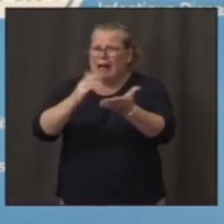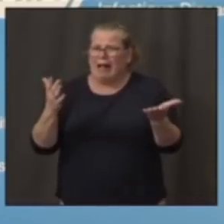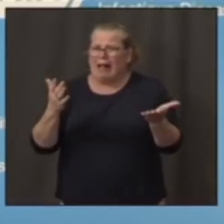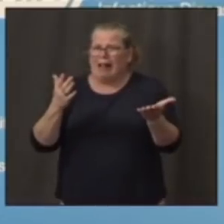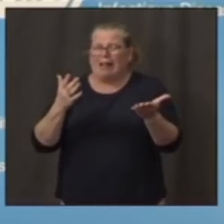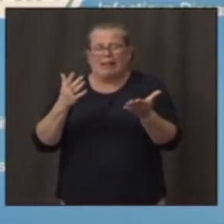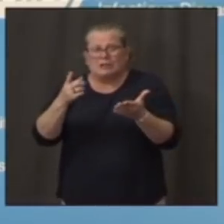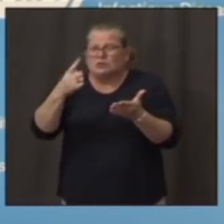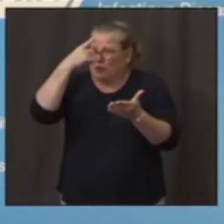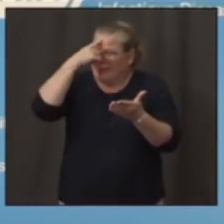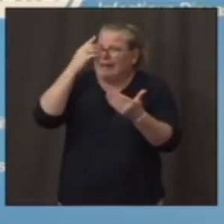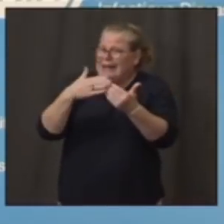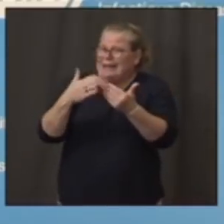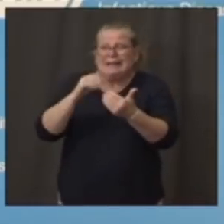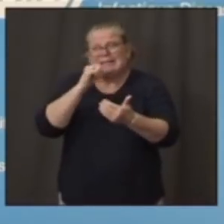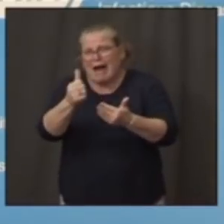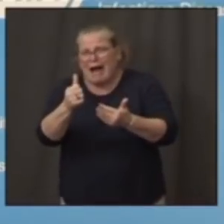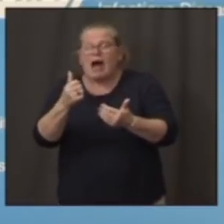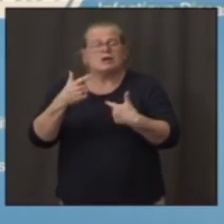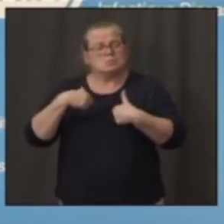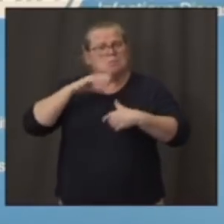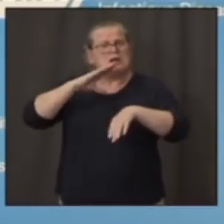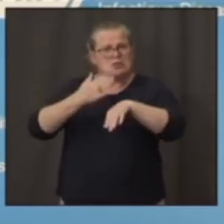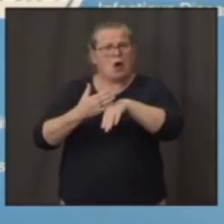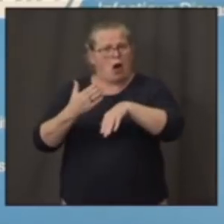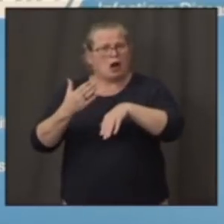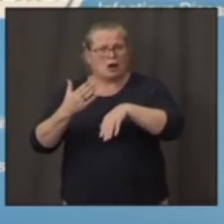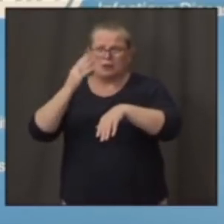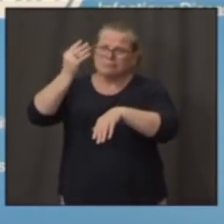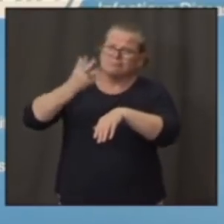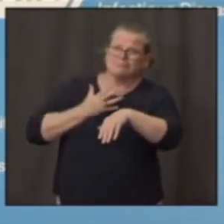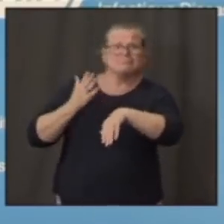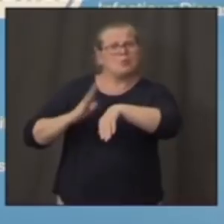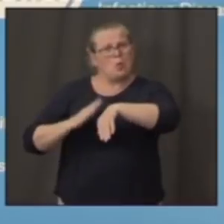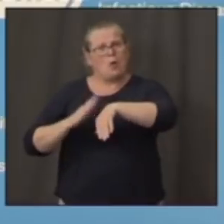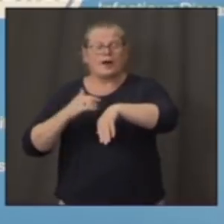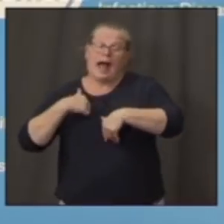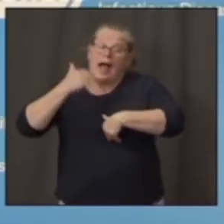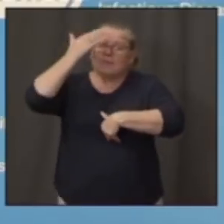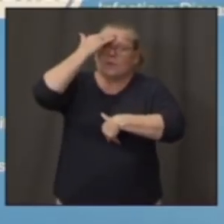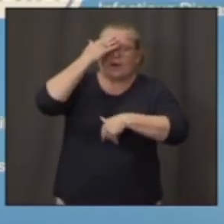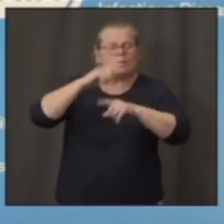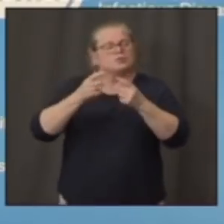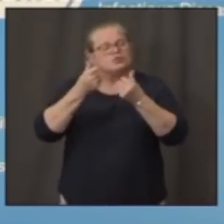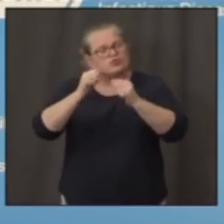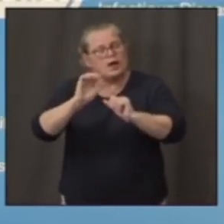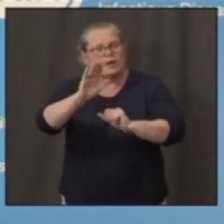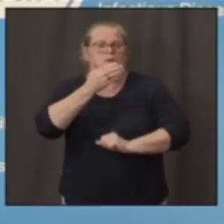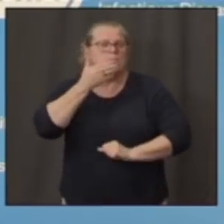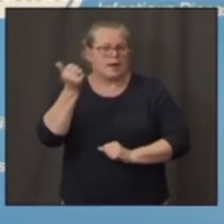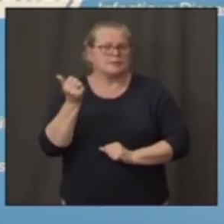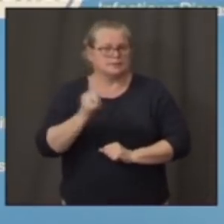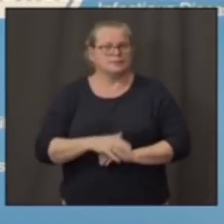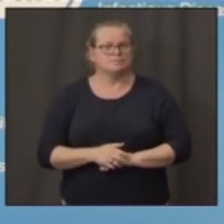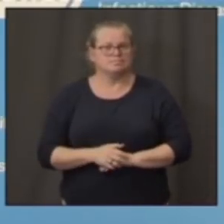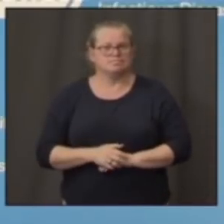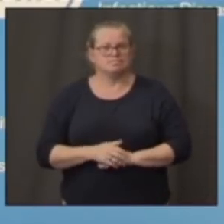as you think it is. So I'm aware of that, but we need to try as best as we can. Fox 61.